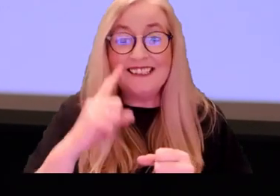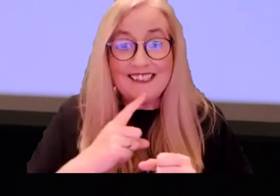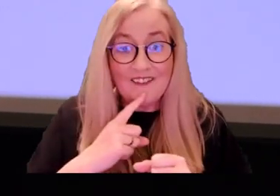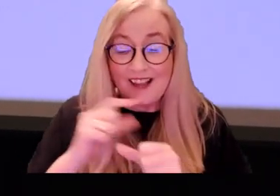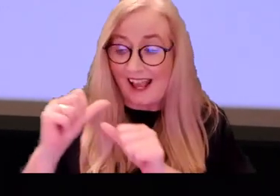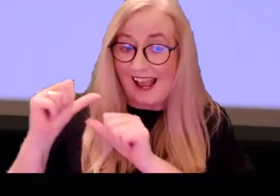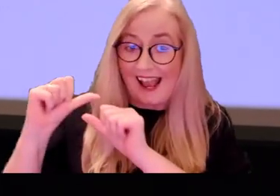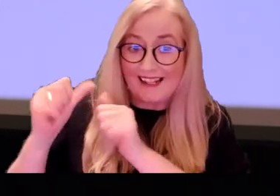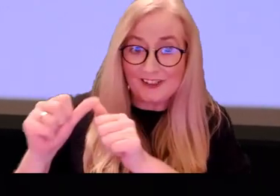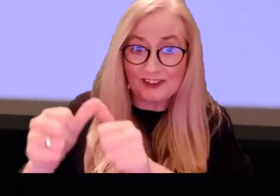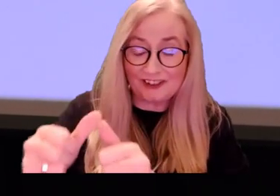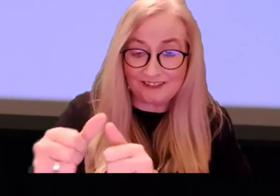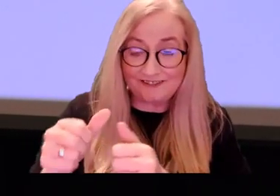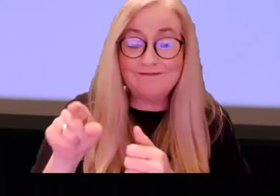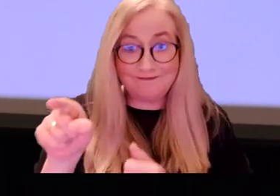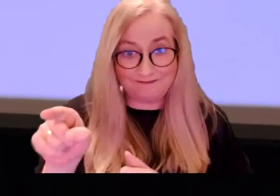deaf ancestor.